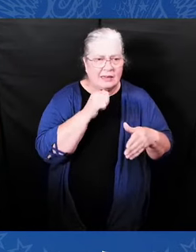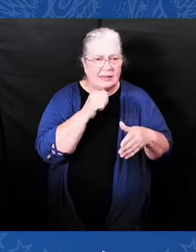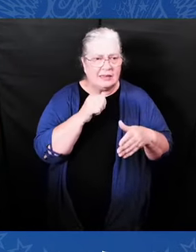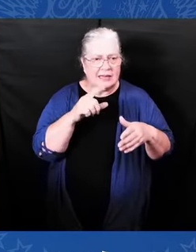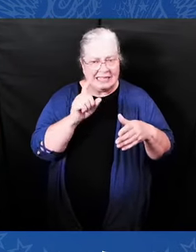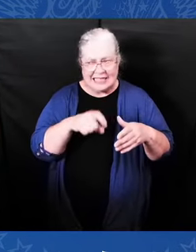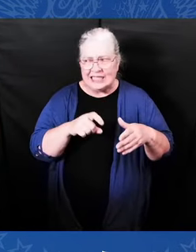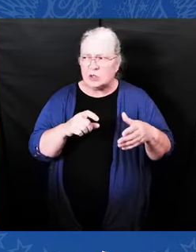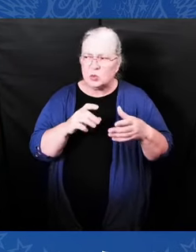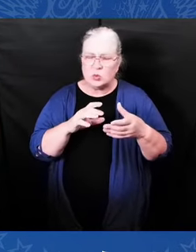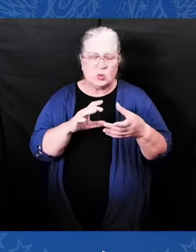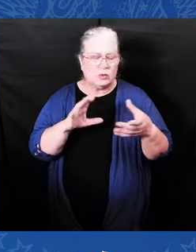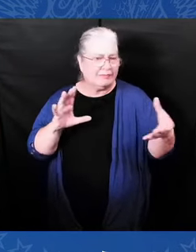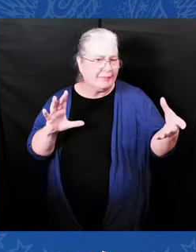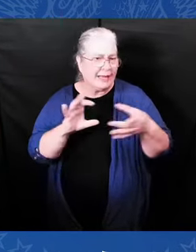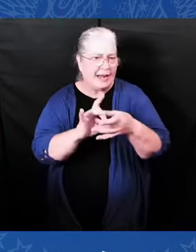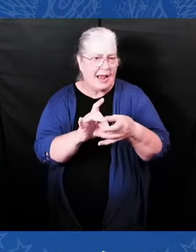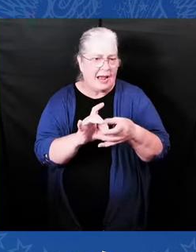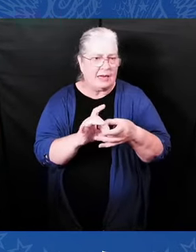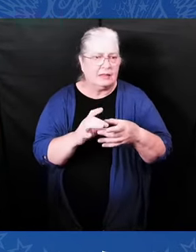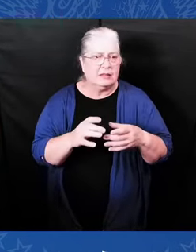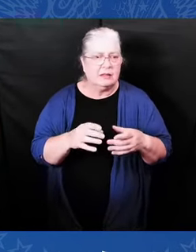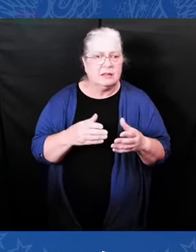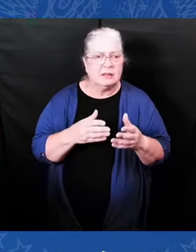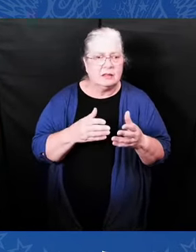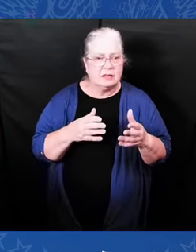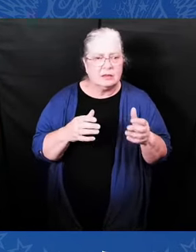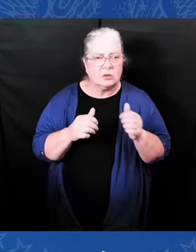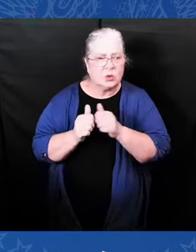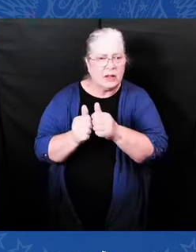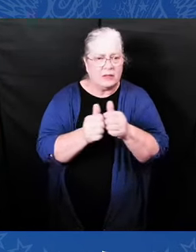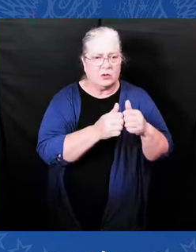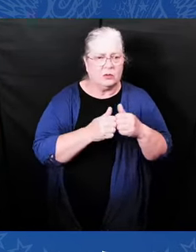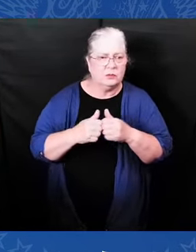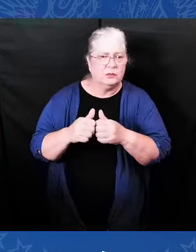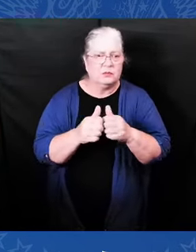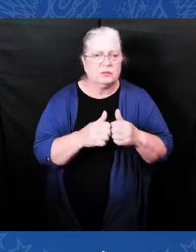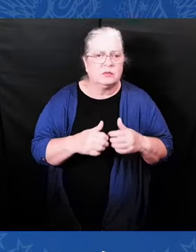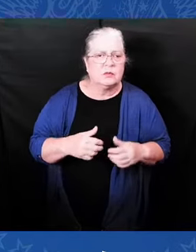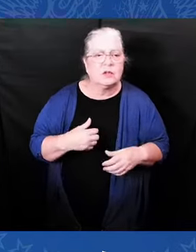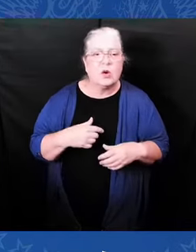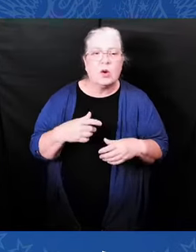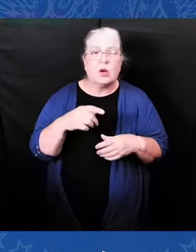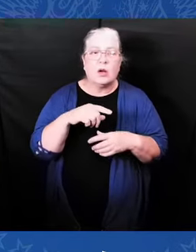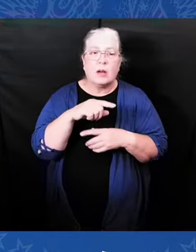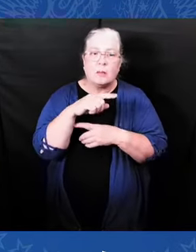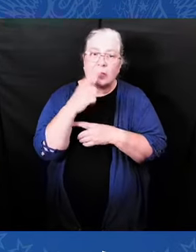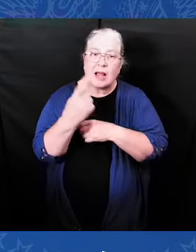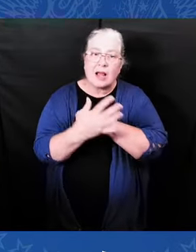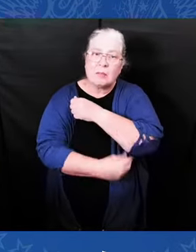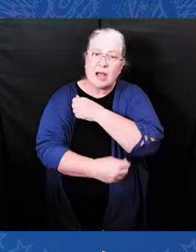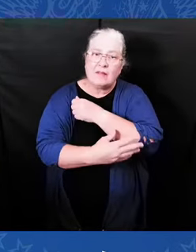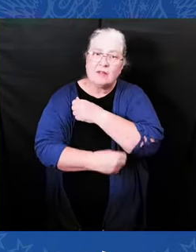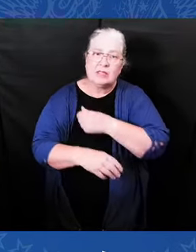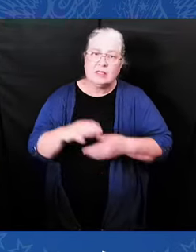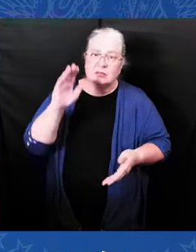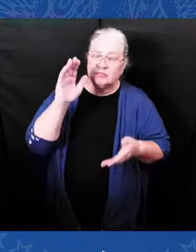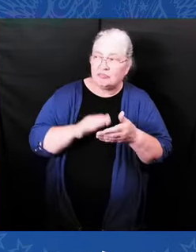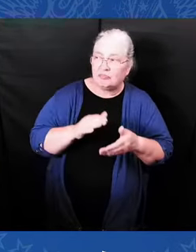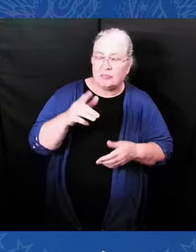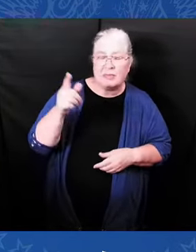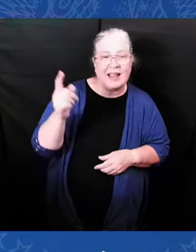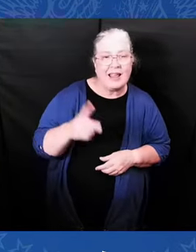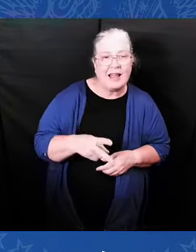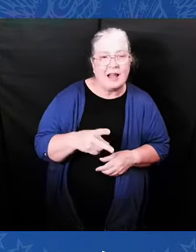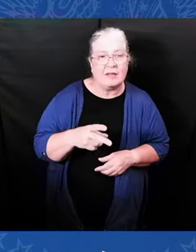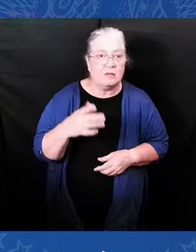Republican vote, we reduced Black poverty by half by expanding the child tax credit. Well, when we